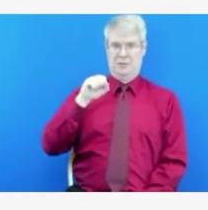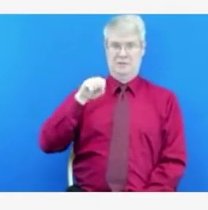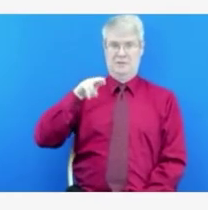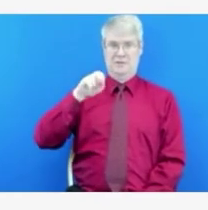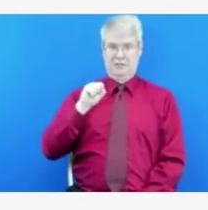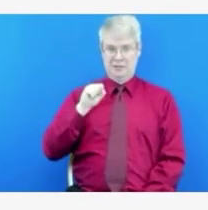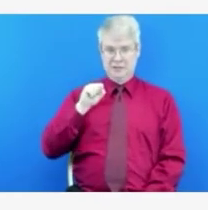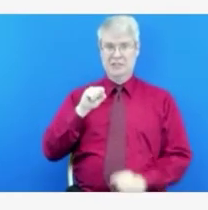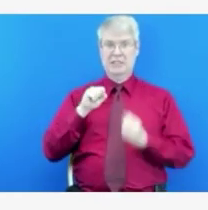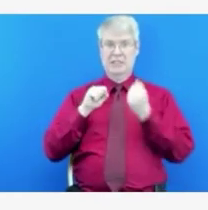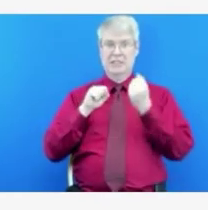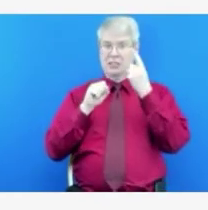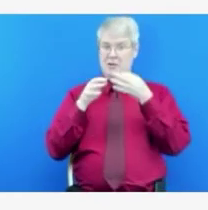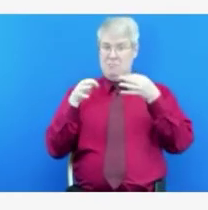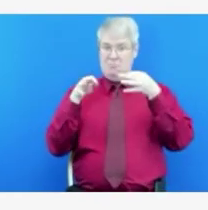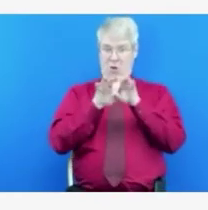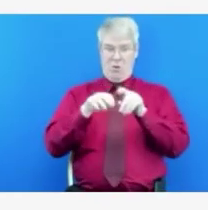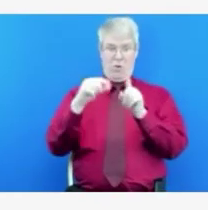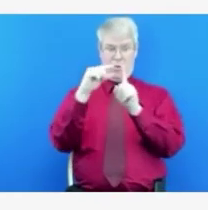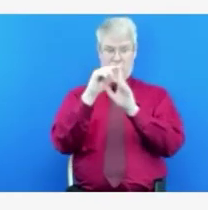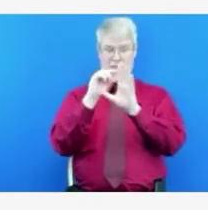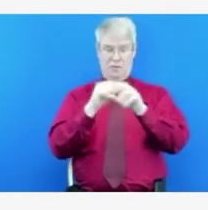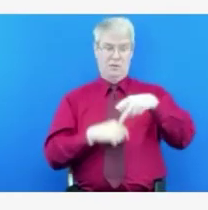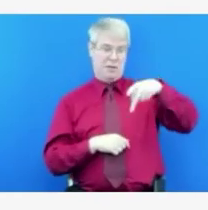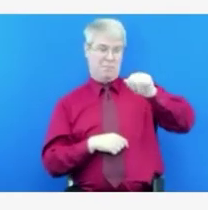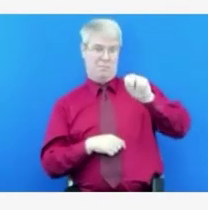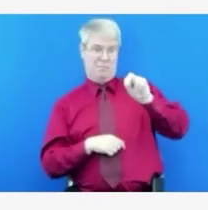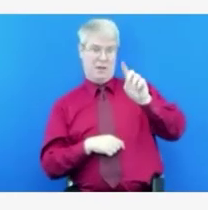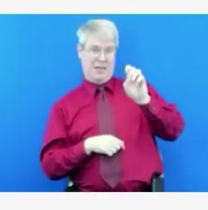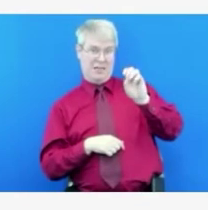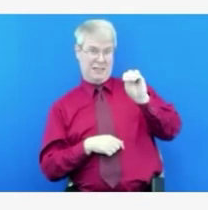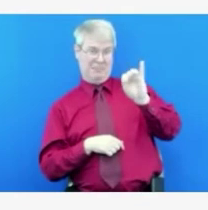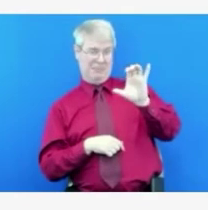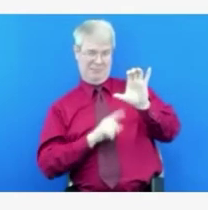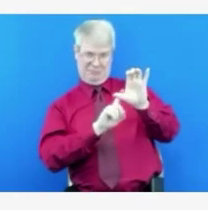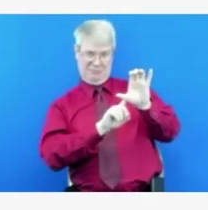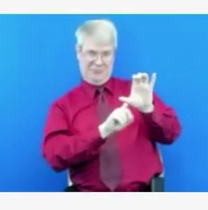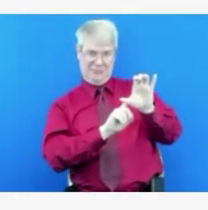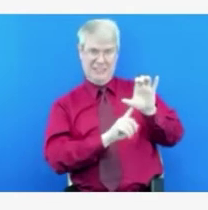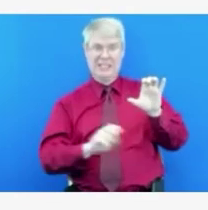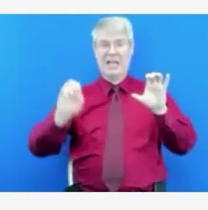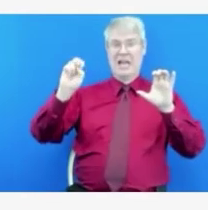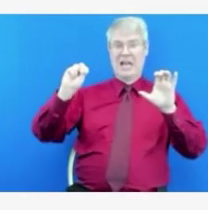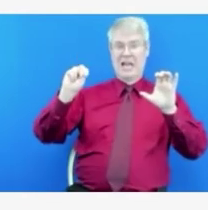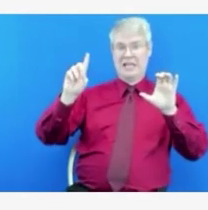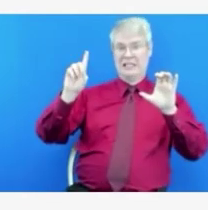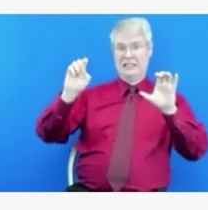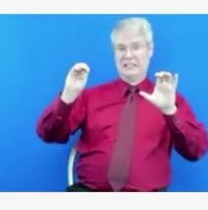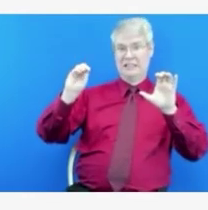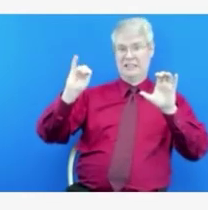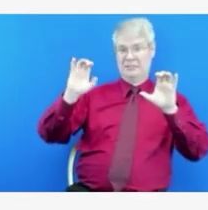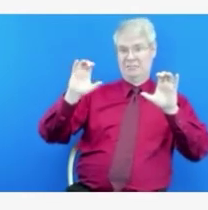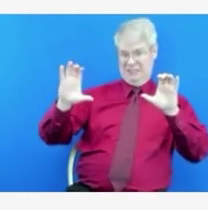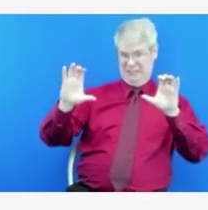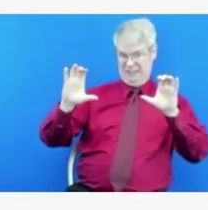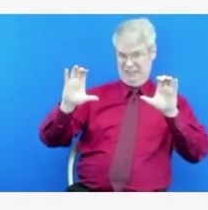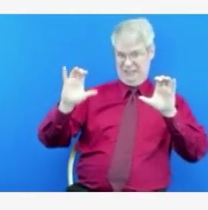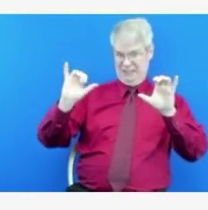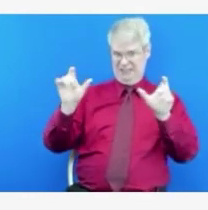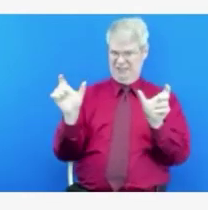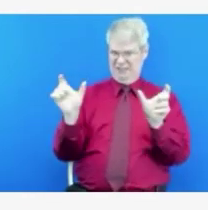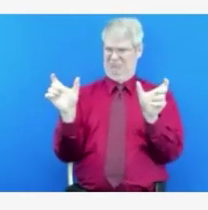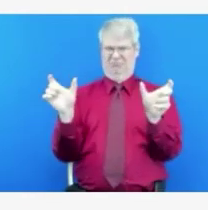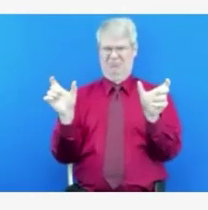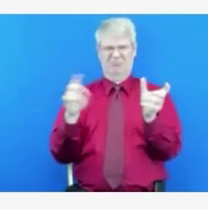in talking about how to protect yourselves and how to stay healthy. With regard to crisis standards of care, for the first